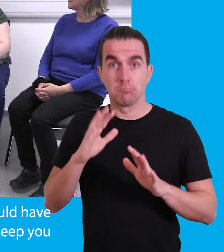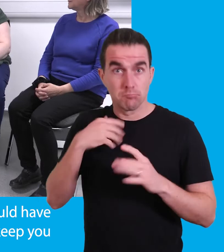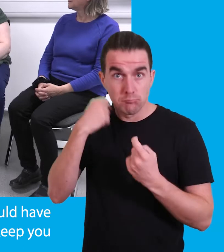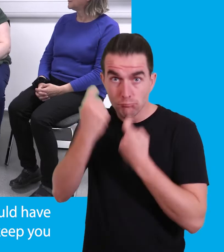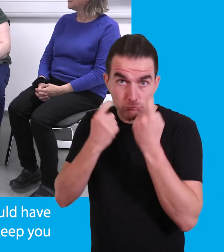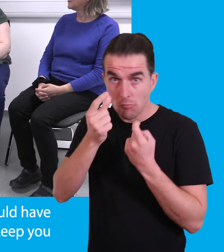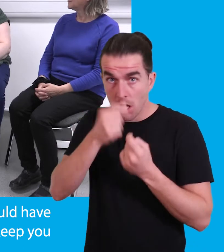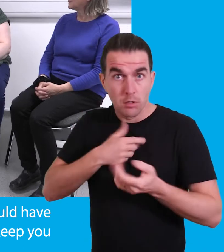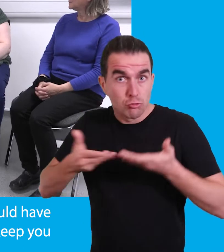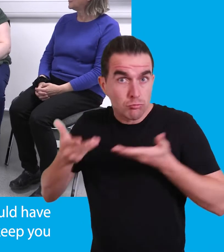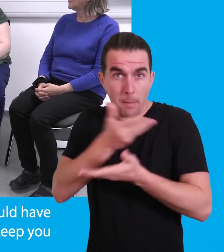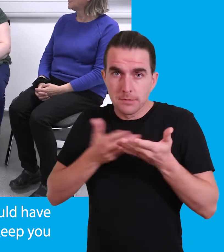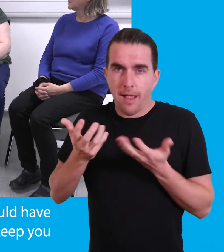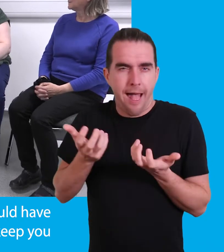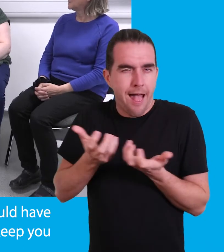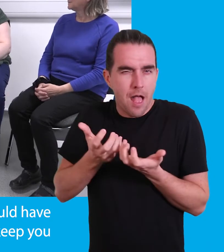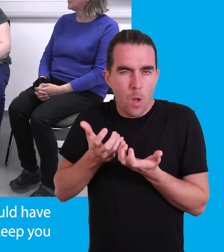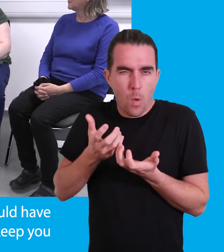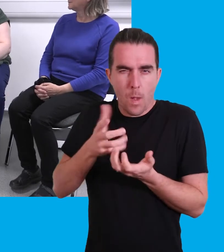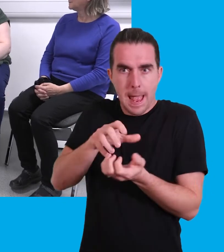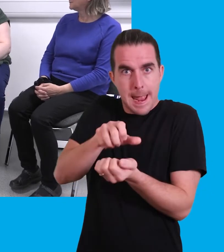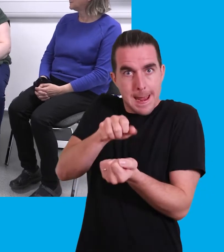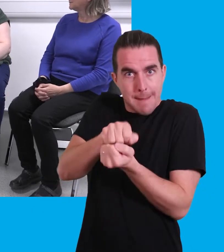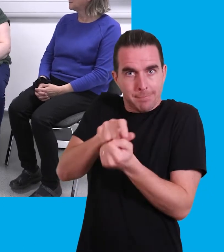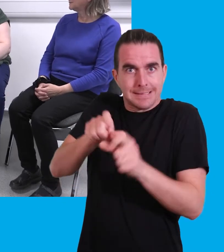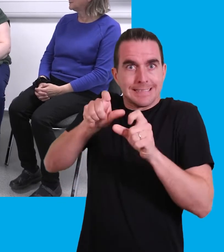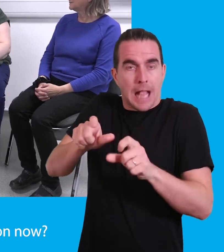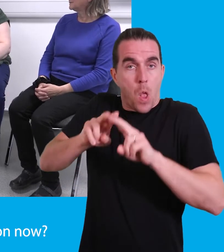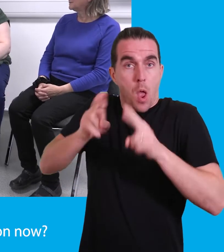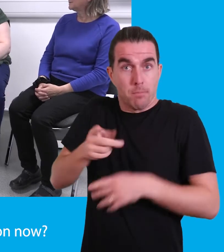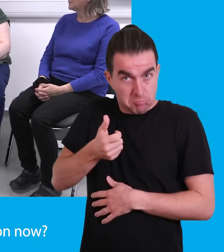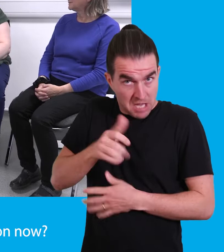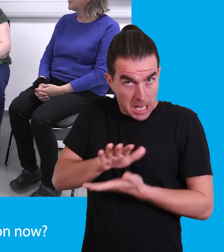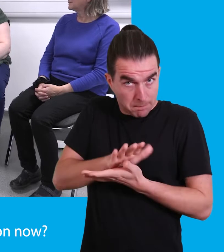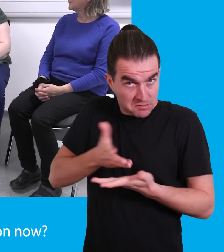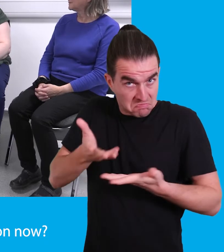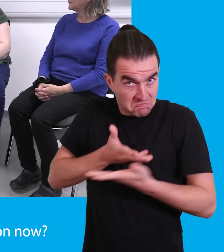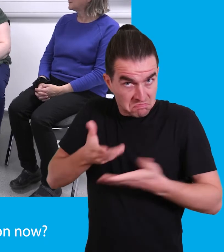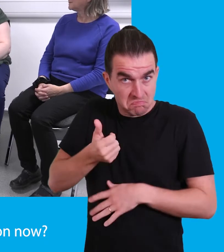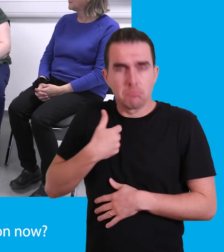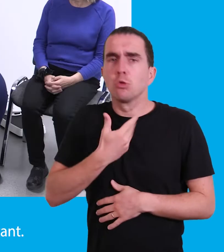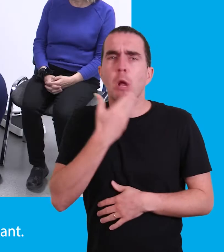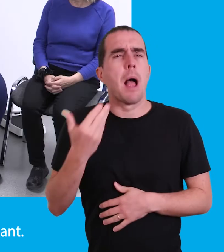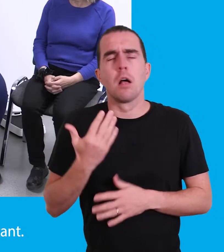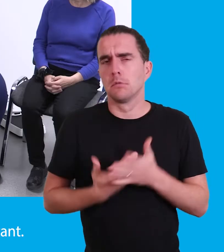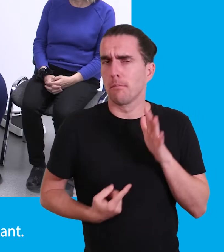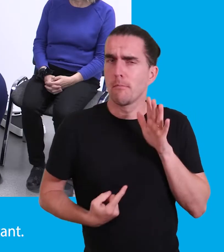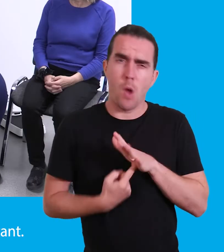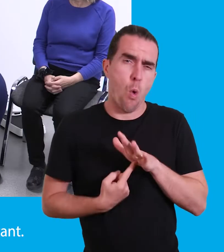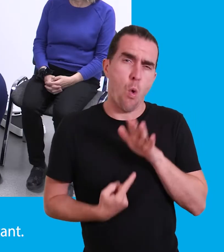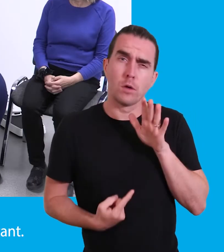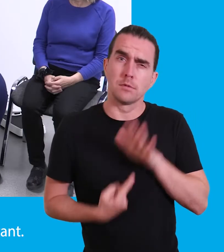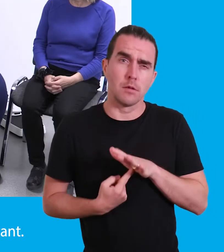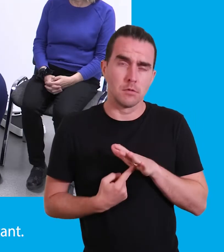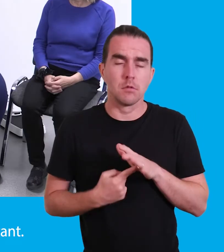So I wonder whether we could have a discussion about how to keep you well at home. How do you feel about having that discussion now? I don't mind, it's